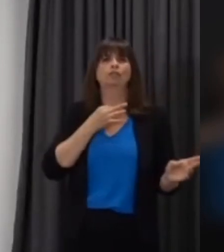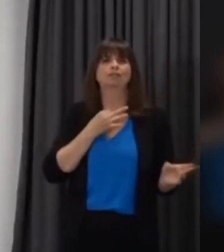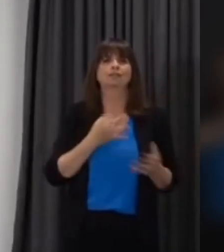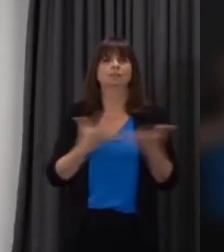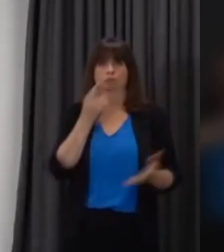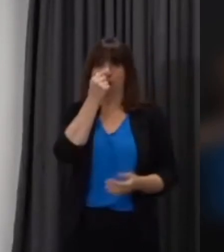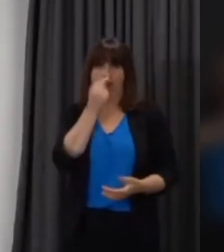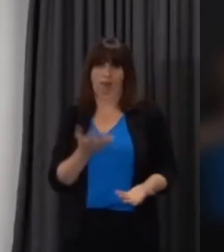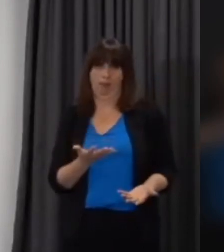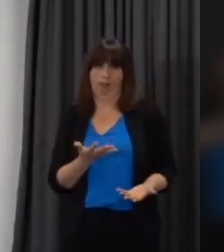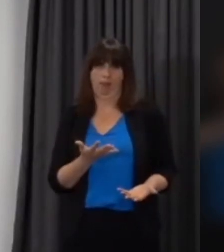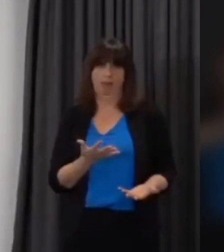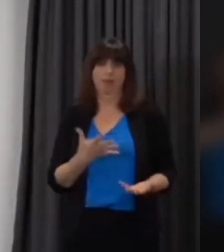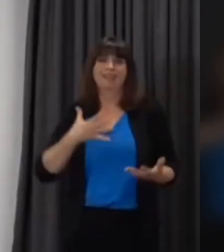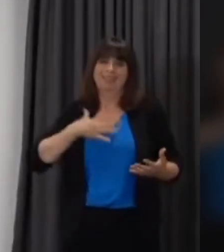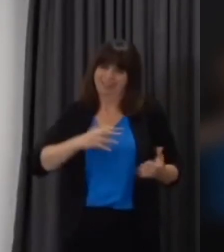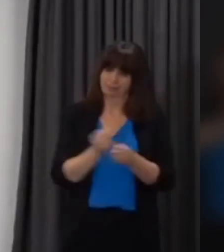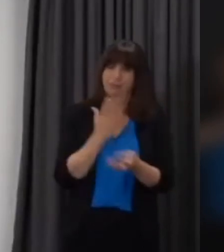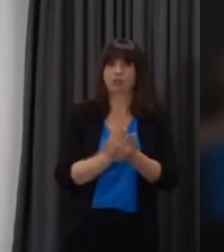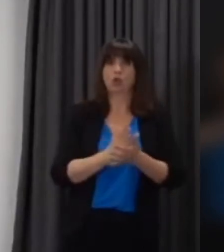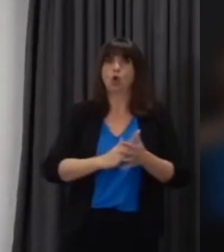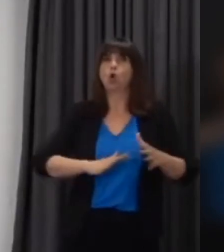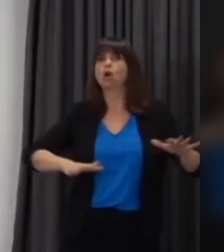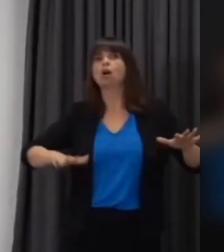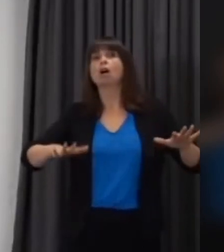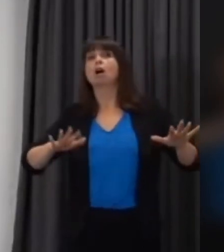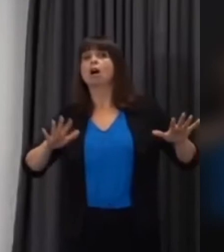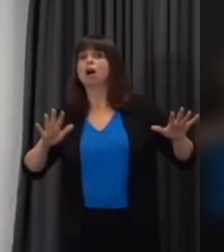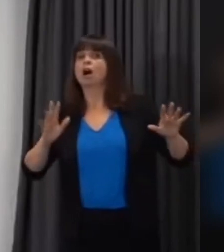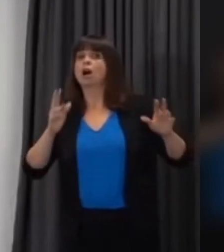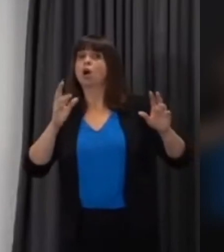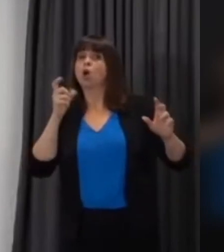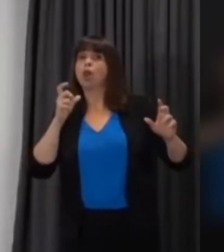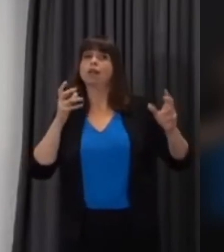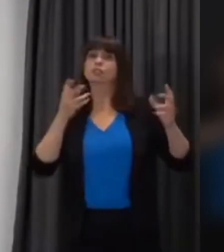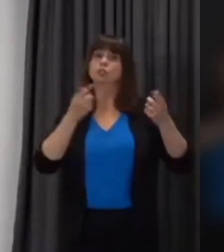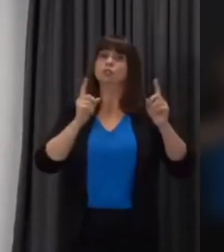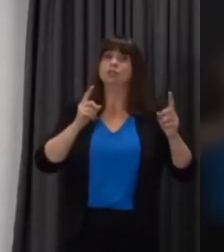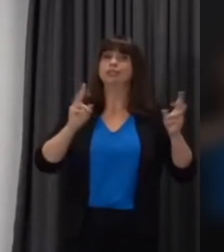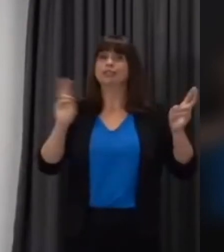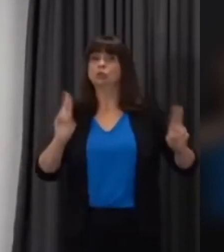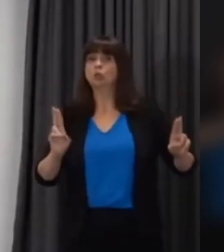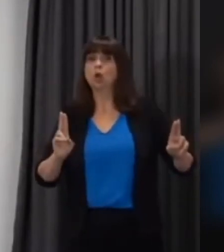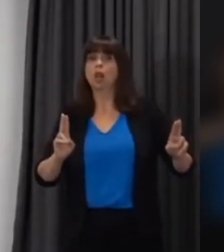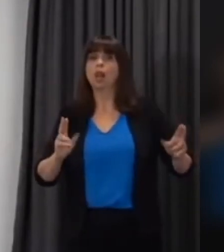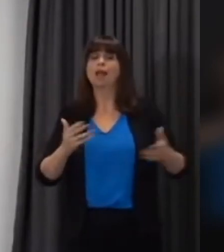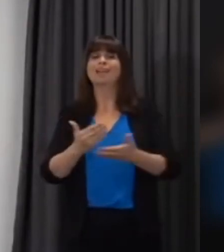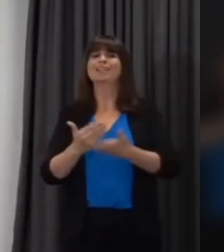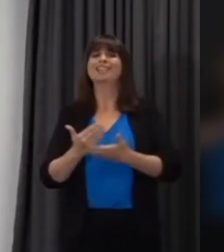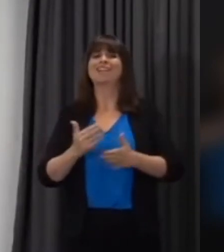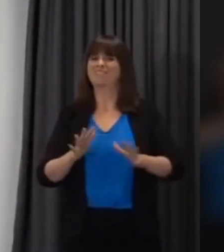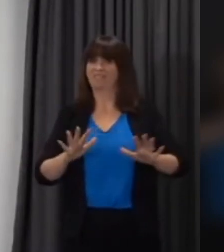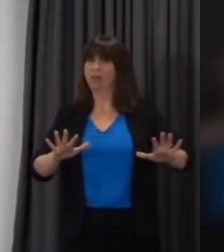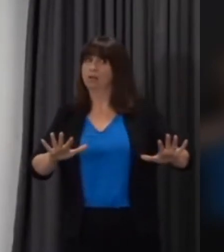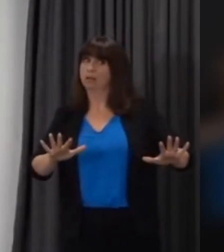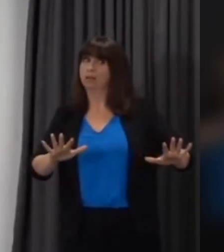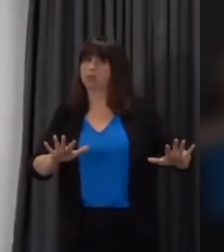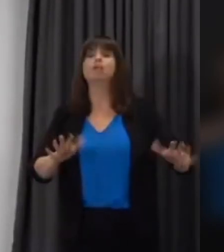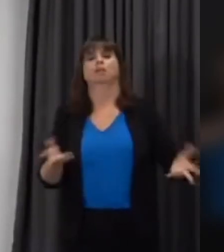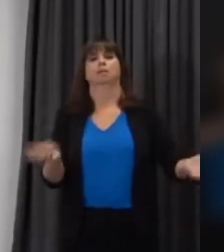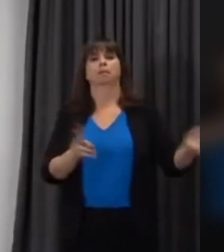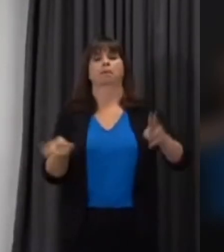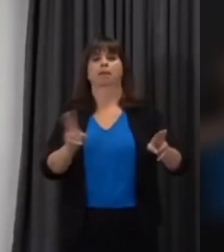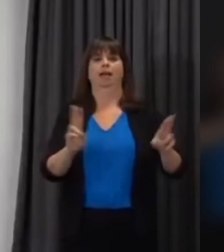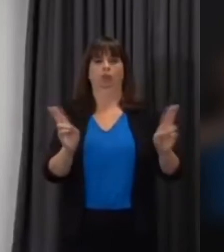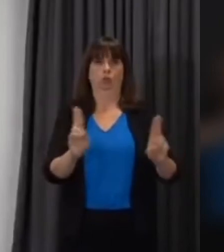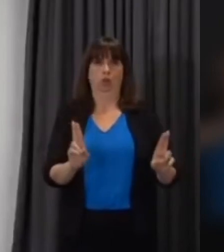possible and we create an environment that is as safe as it possibly can be so that we can allow more children to go back